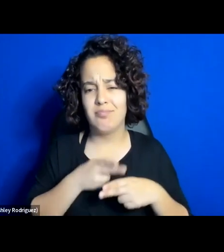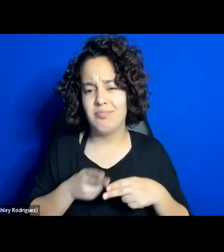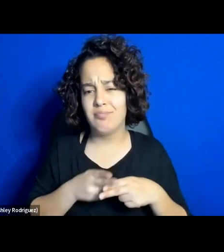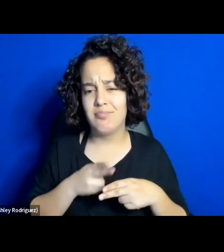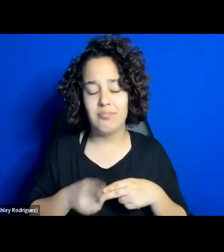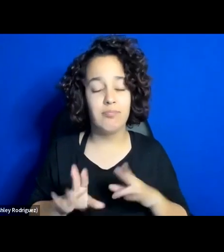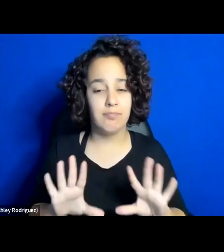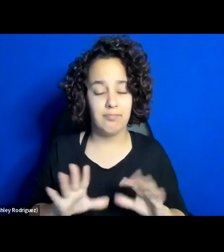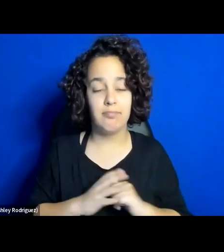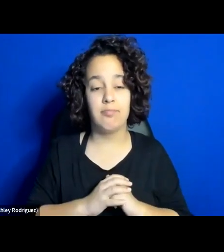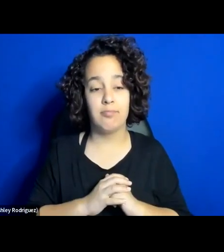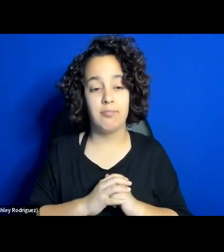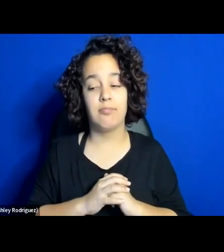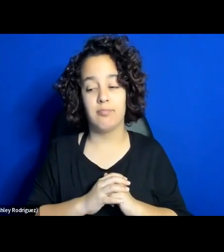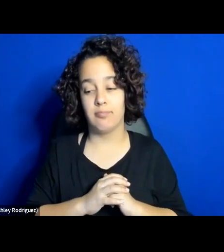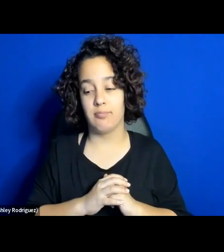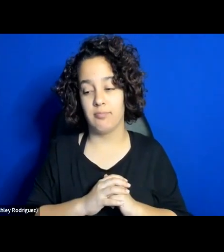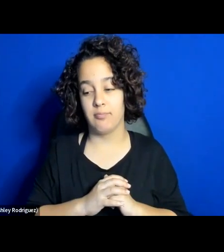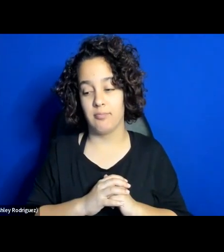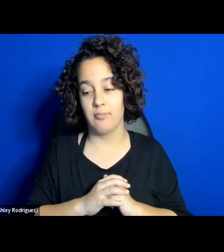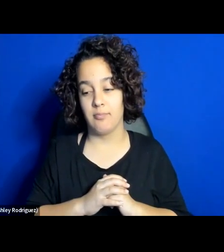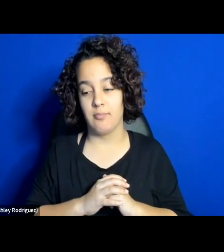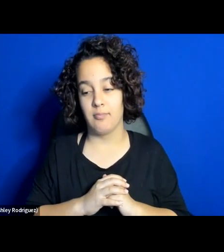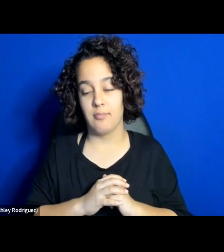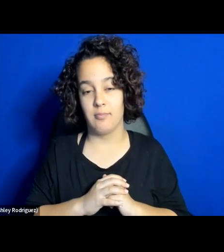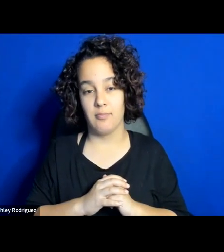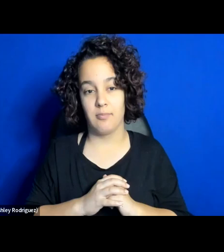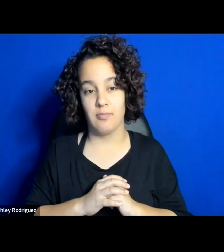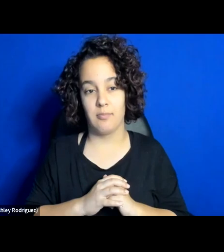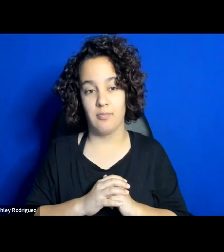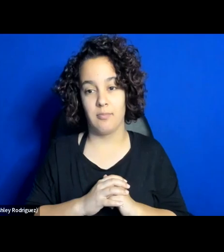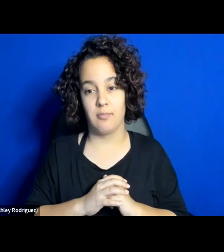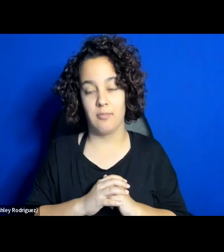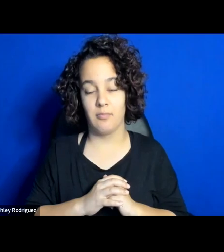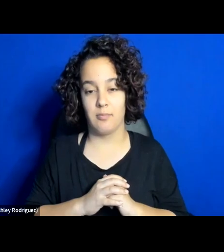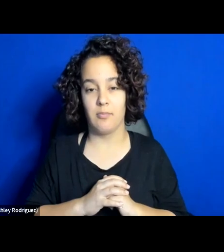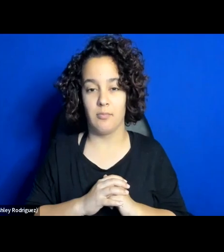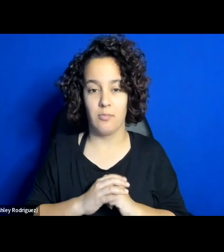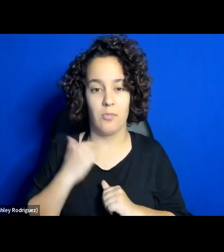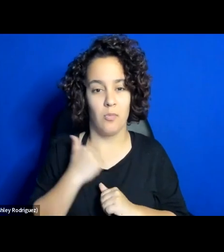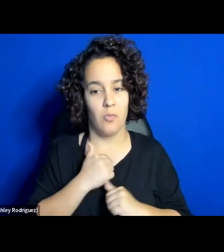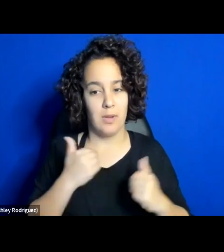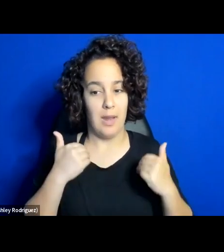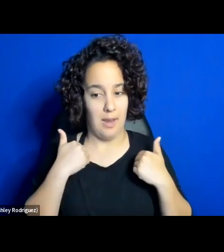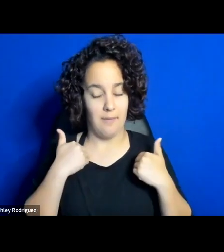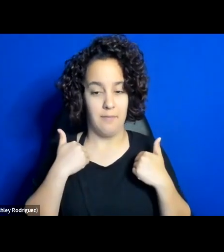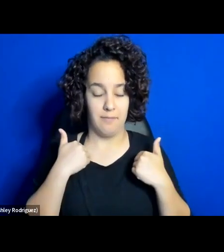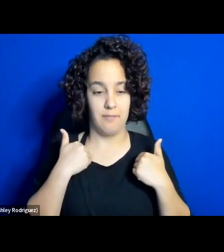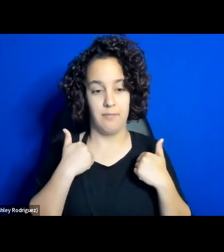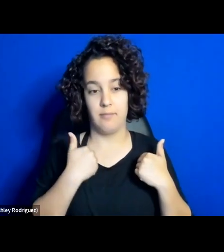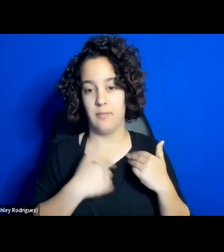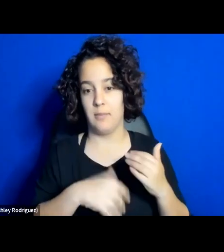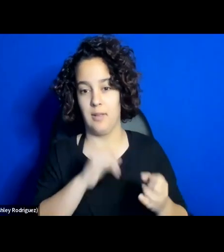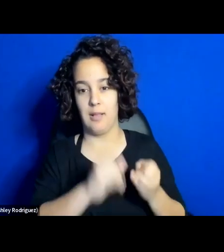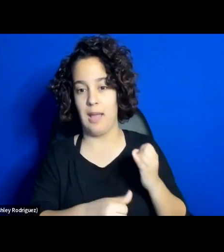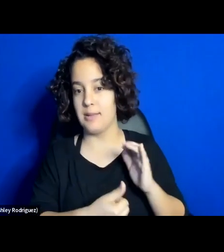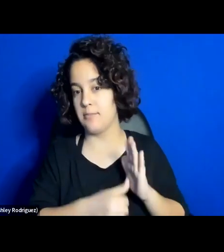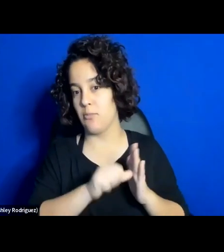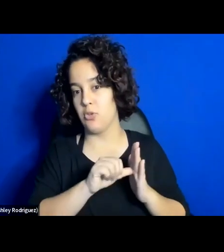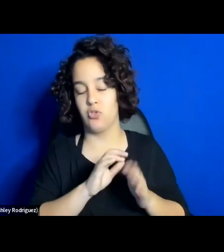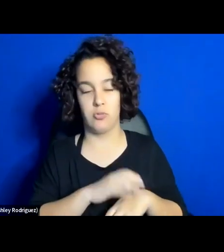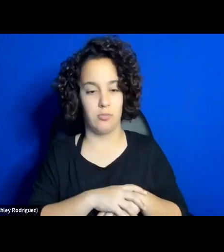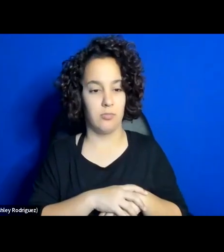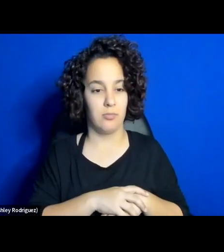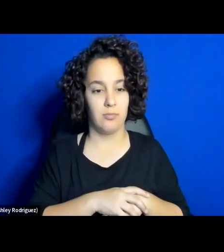And it creates the lasting impression. And this is what we actually want, mean, theater